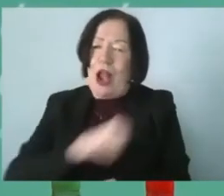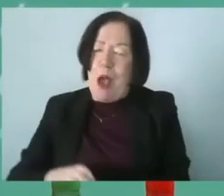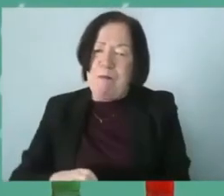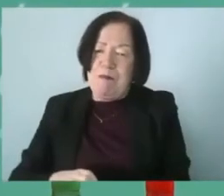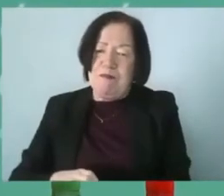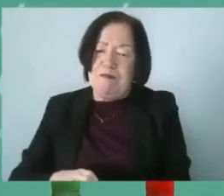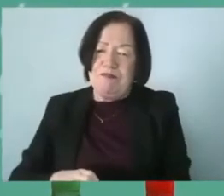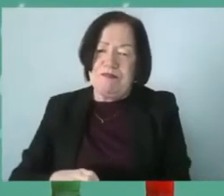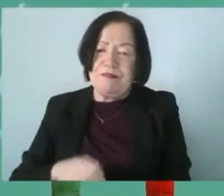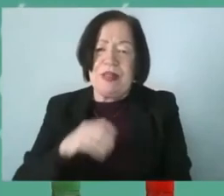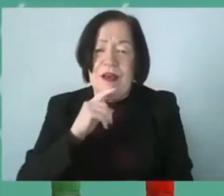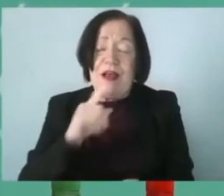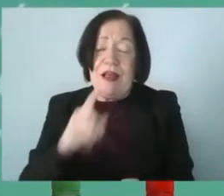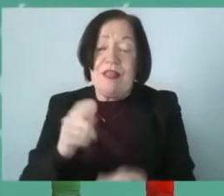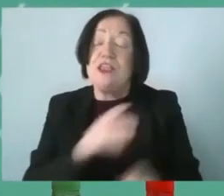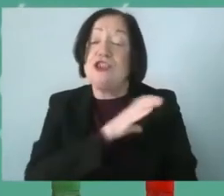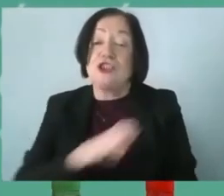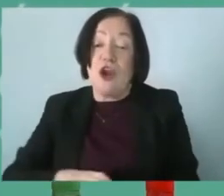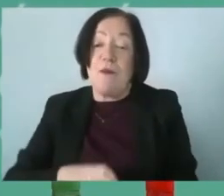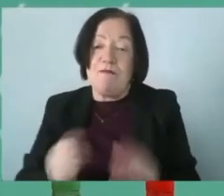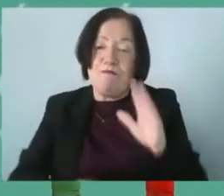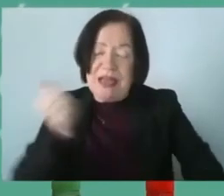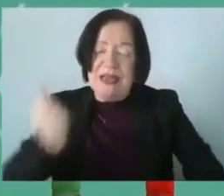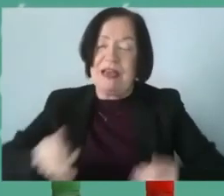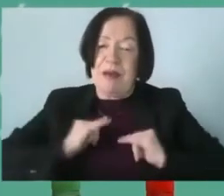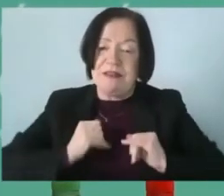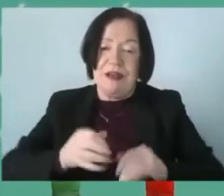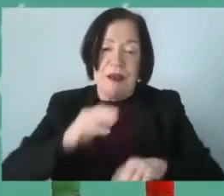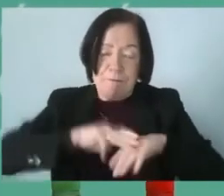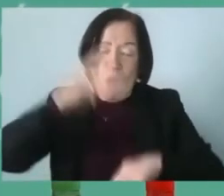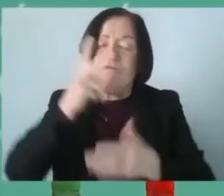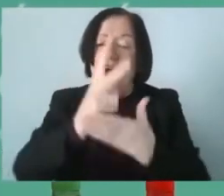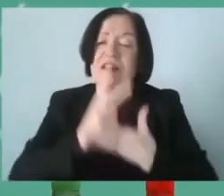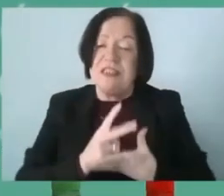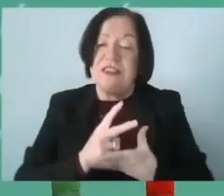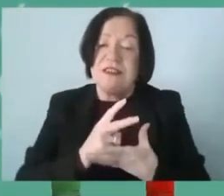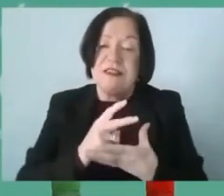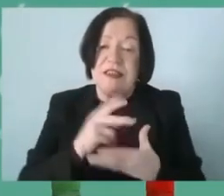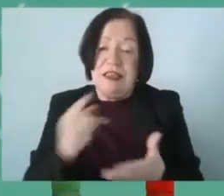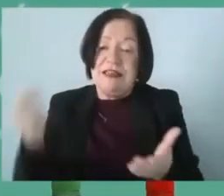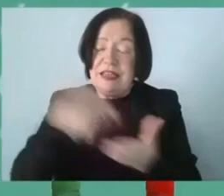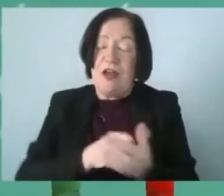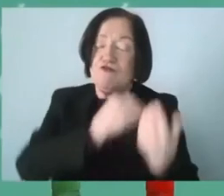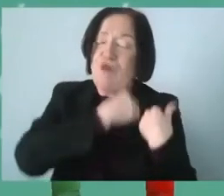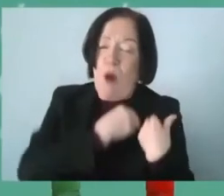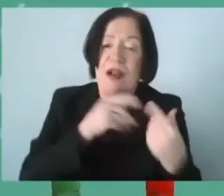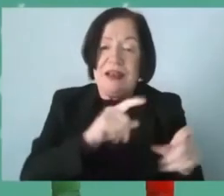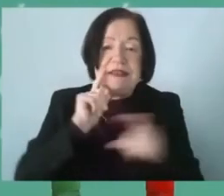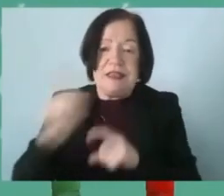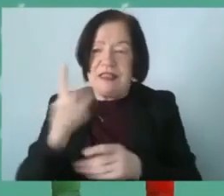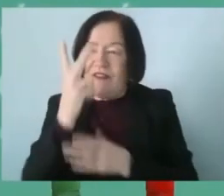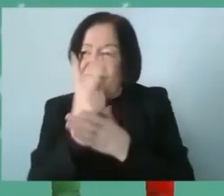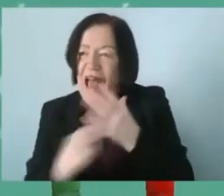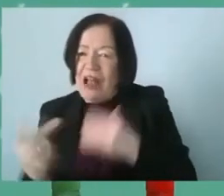but certainly then as clubs you know build capacity get more volunteers they do tend to take on these additional roles and they see the value and they can put